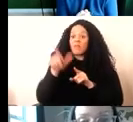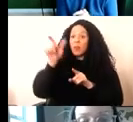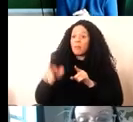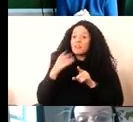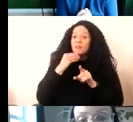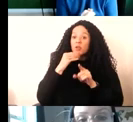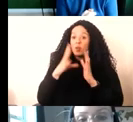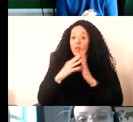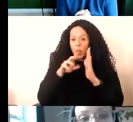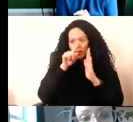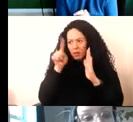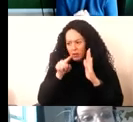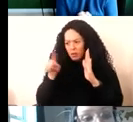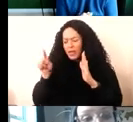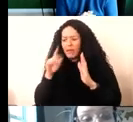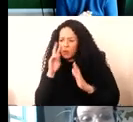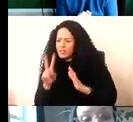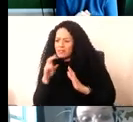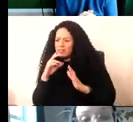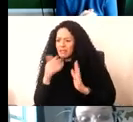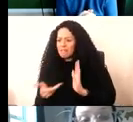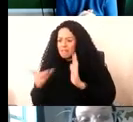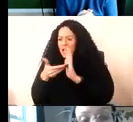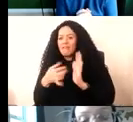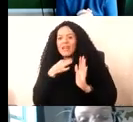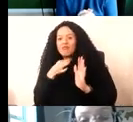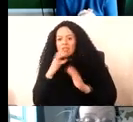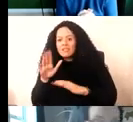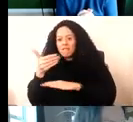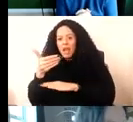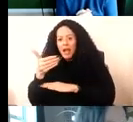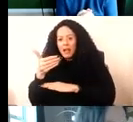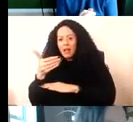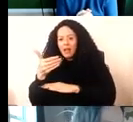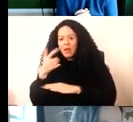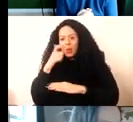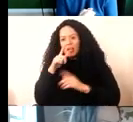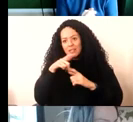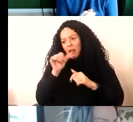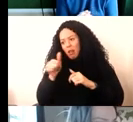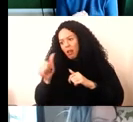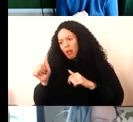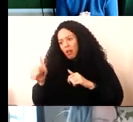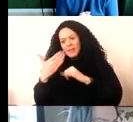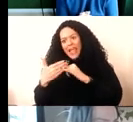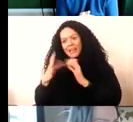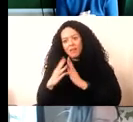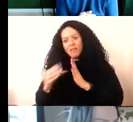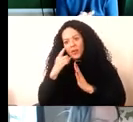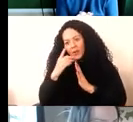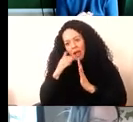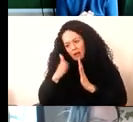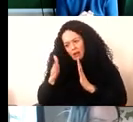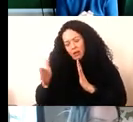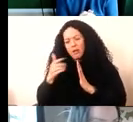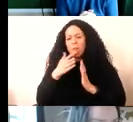elevated risk flag or a critical issue flag, you can still proceed to the end of the model. But the wording here was really